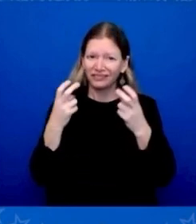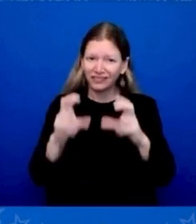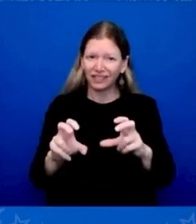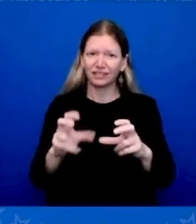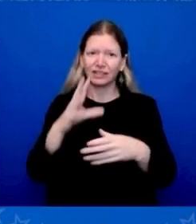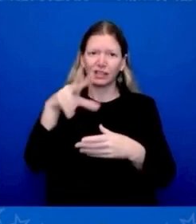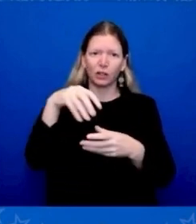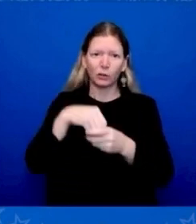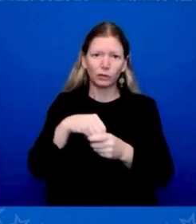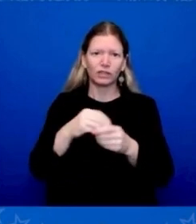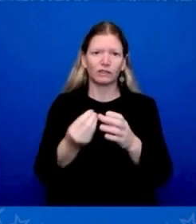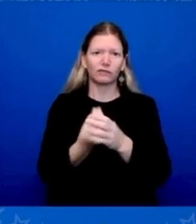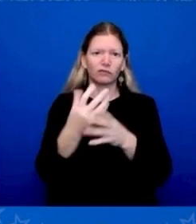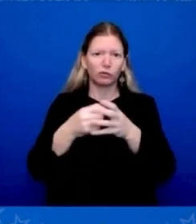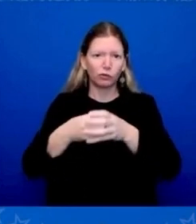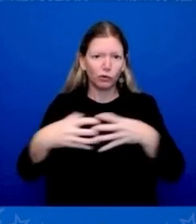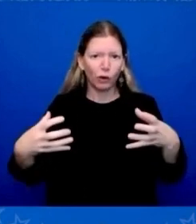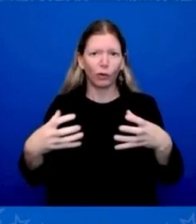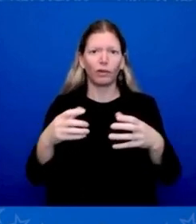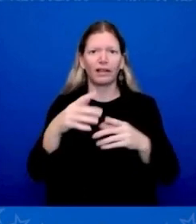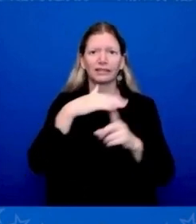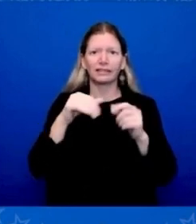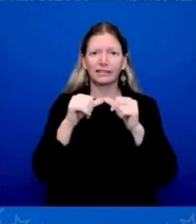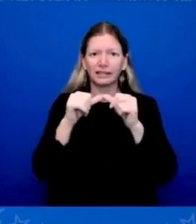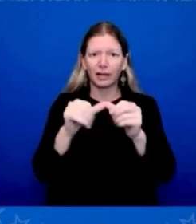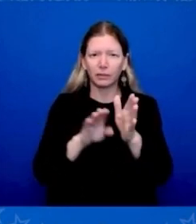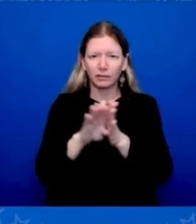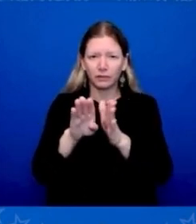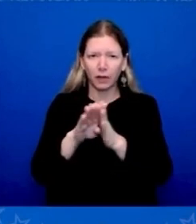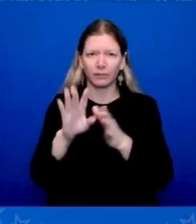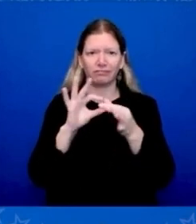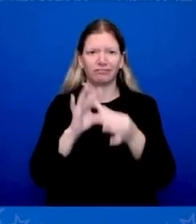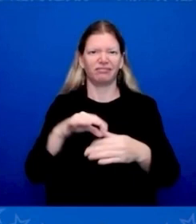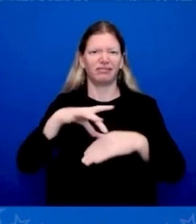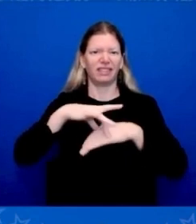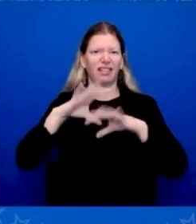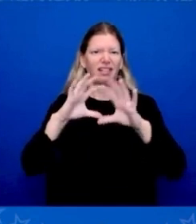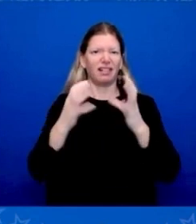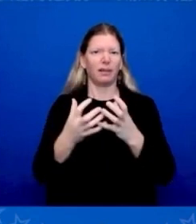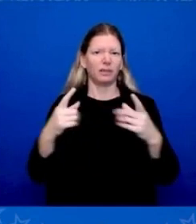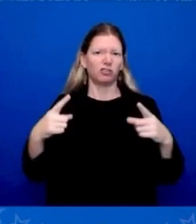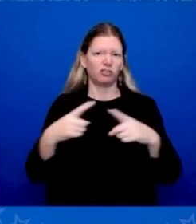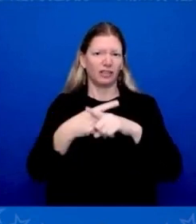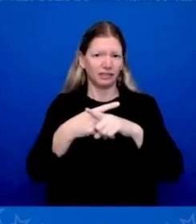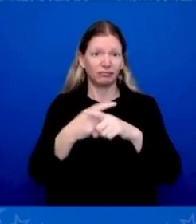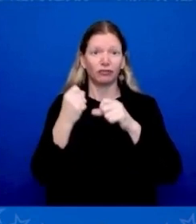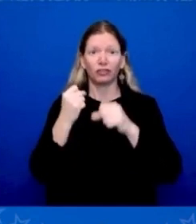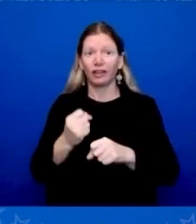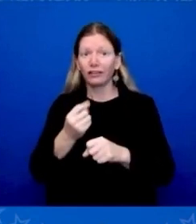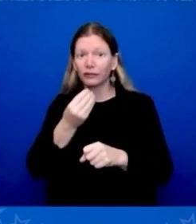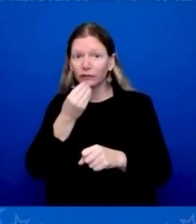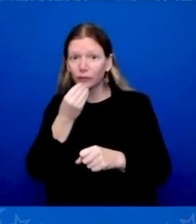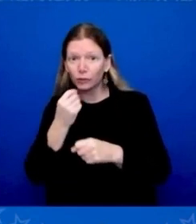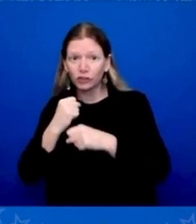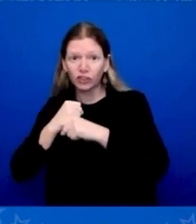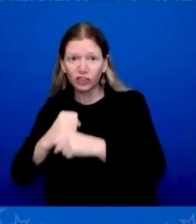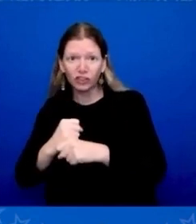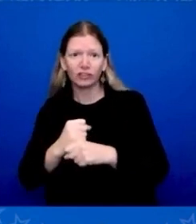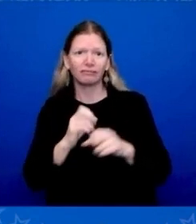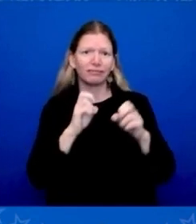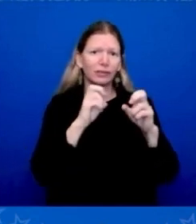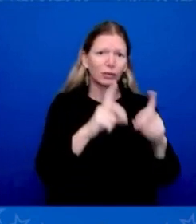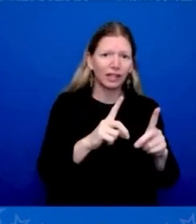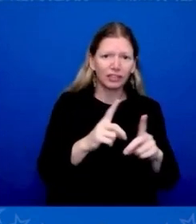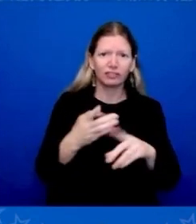strengthening food security and education, advancing global health and health security. We showed up ready to work, and we